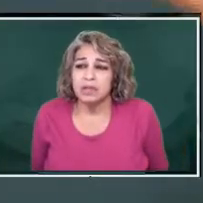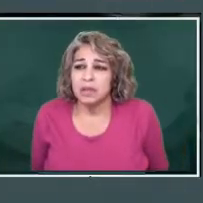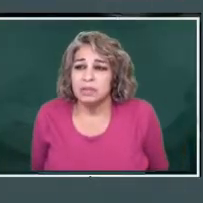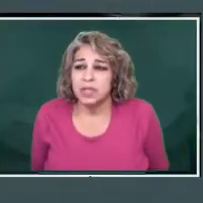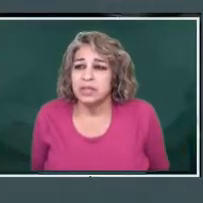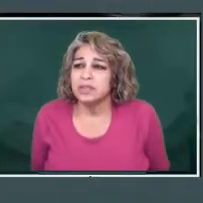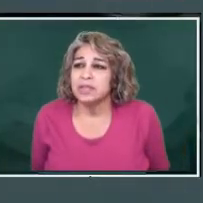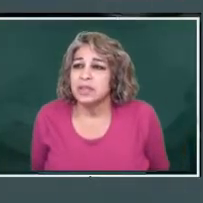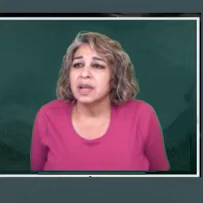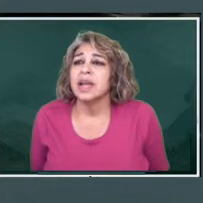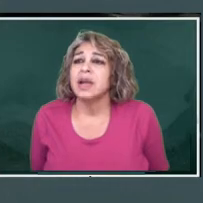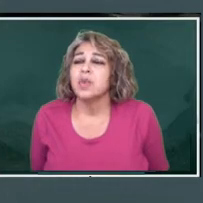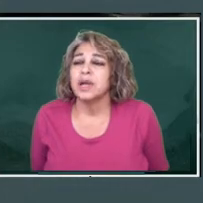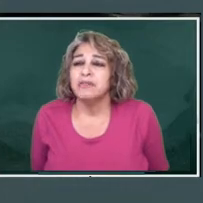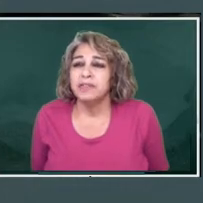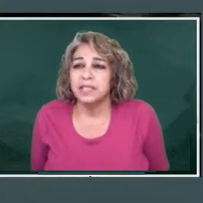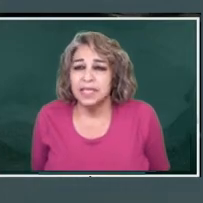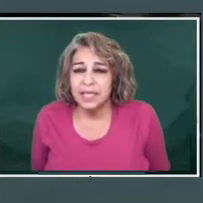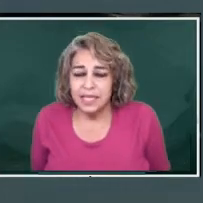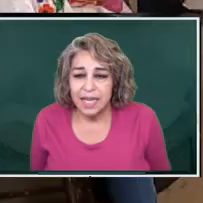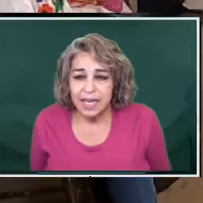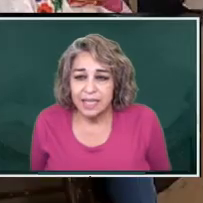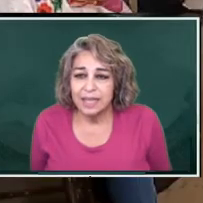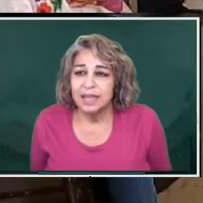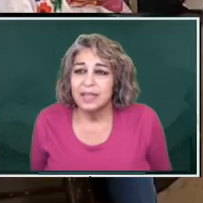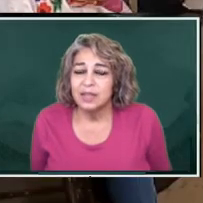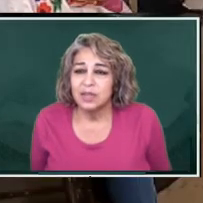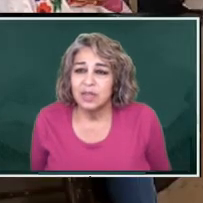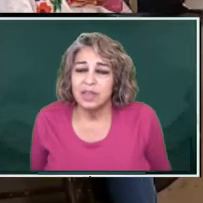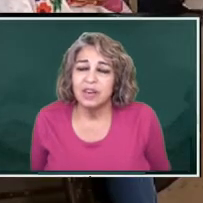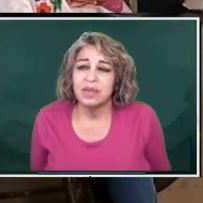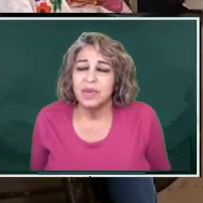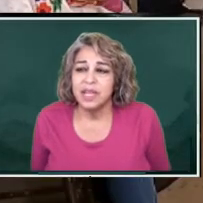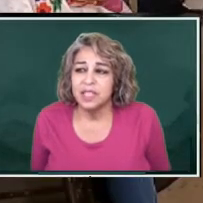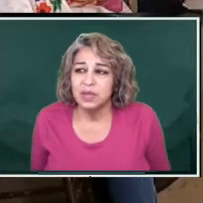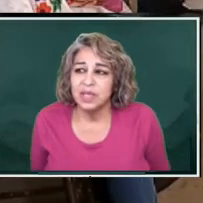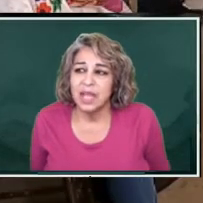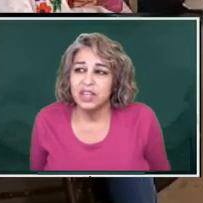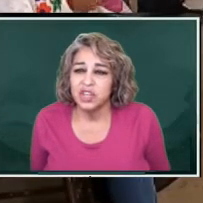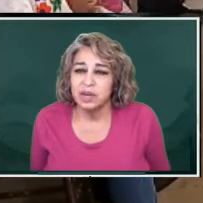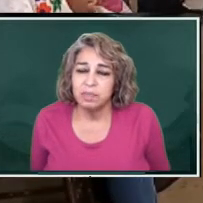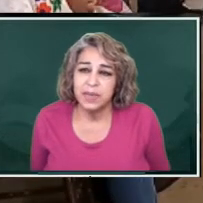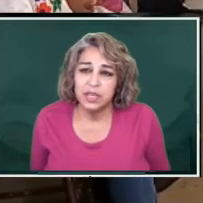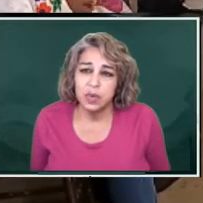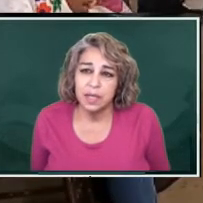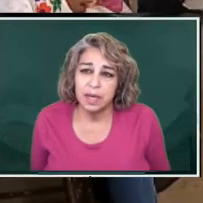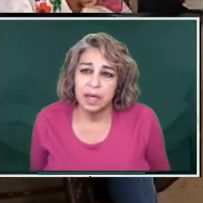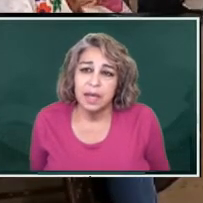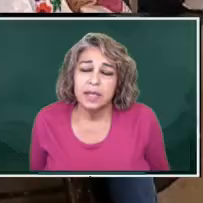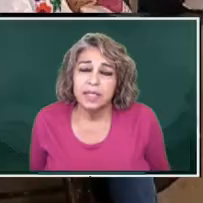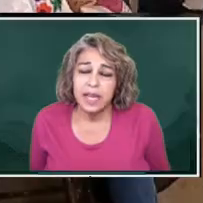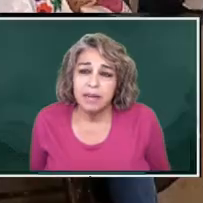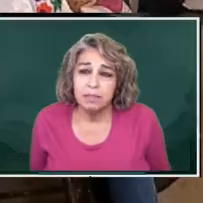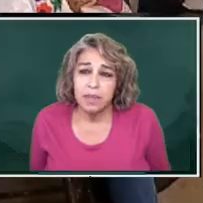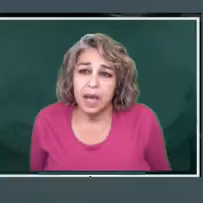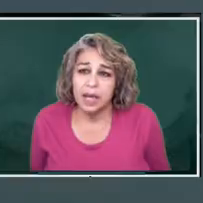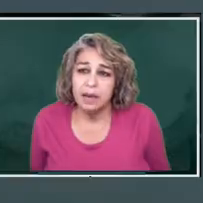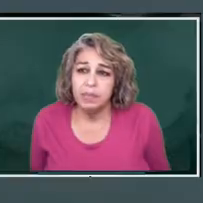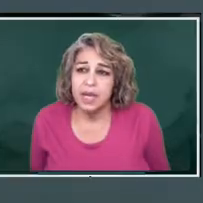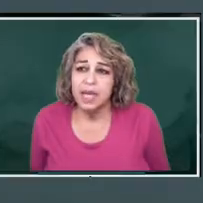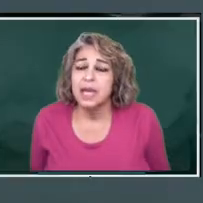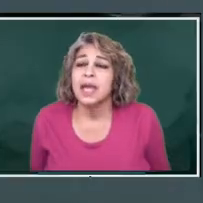away all those obstacles and we're going to facilitate it so that there can be an association between the state